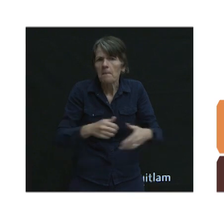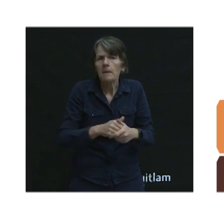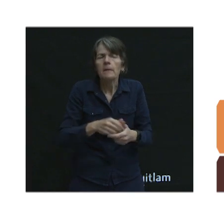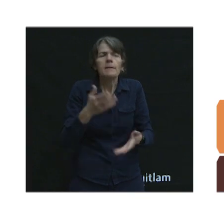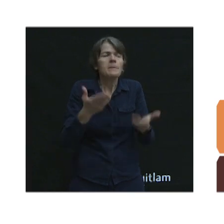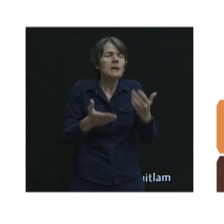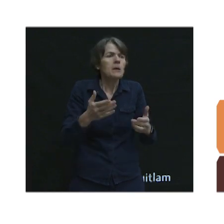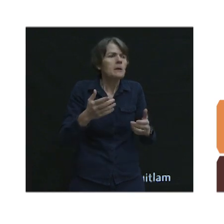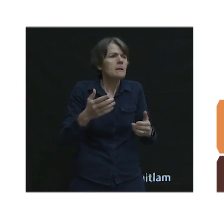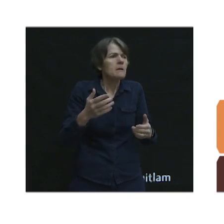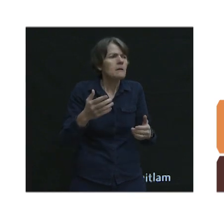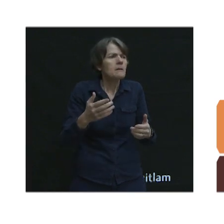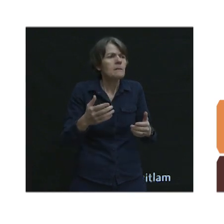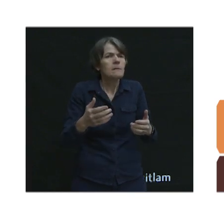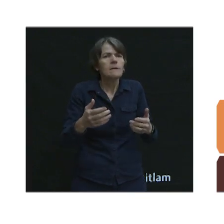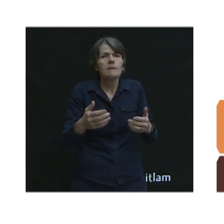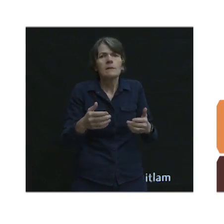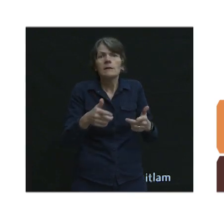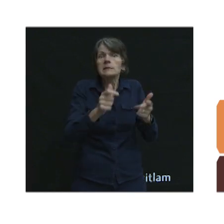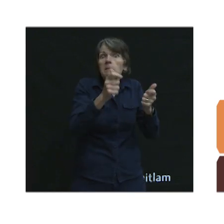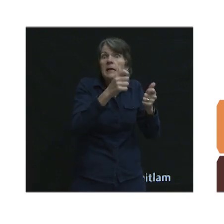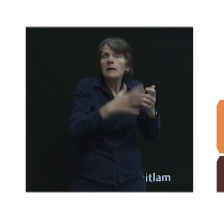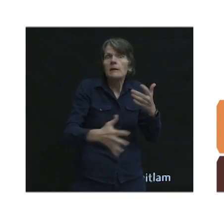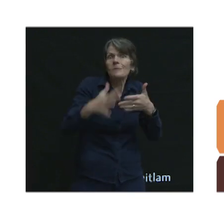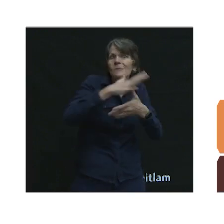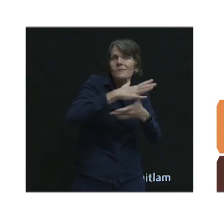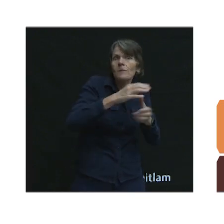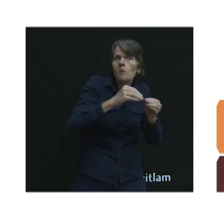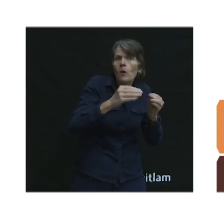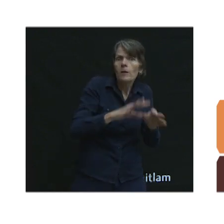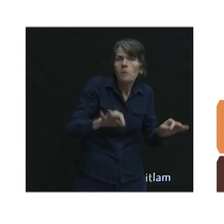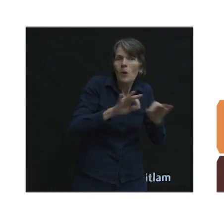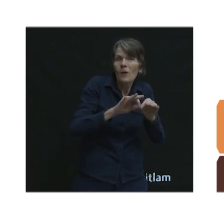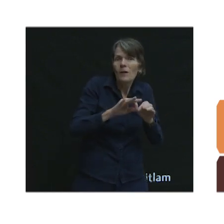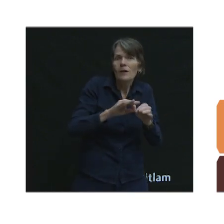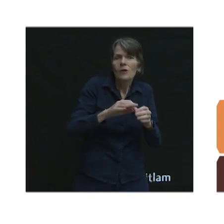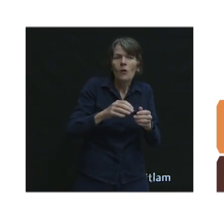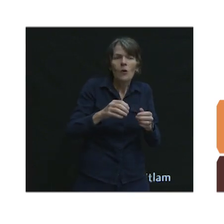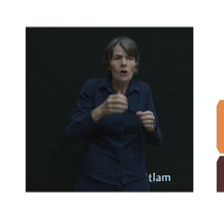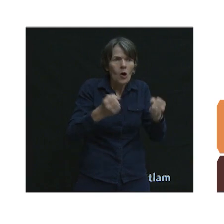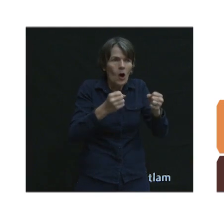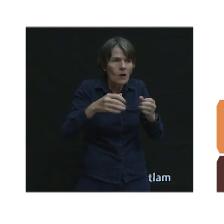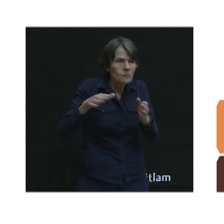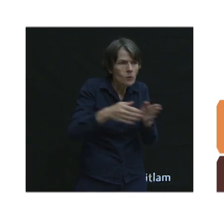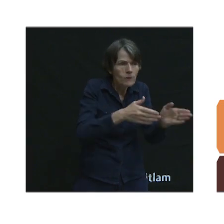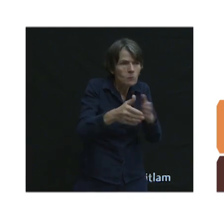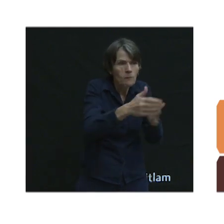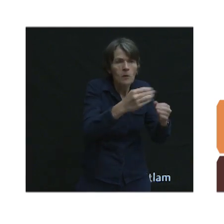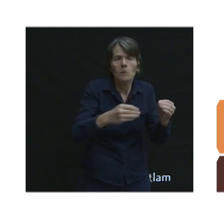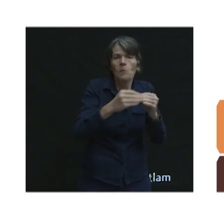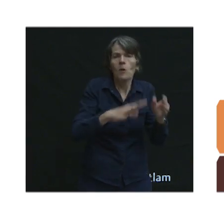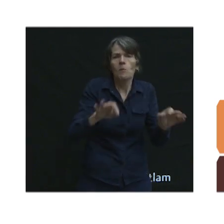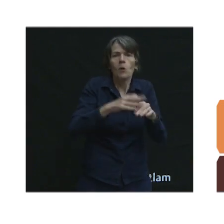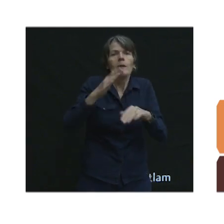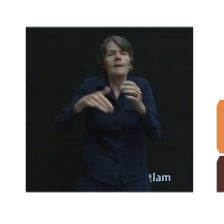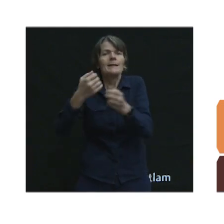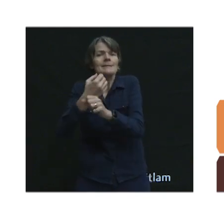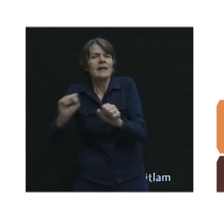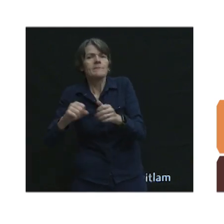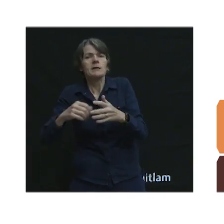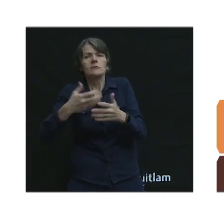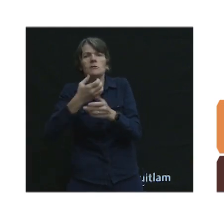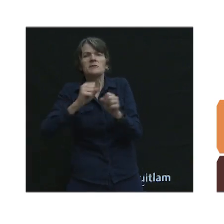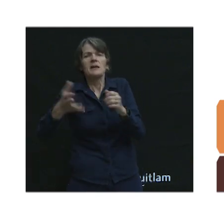perhaps prioritizing speed or vehicle mobility. And so what happens is that actually the foundation of this traditional approach